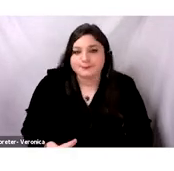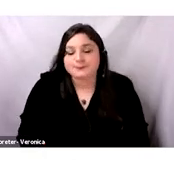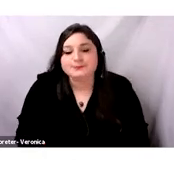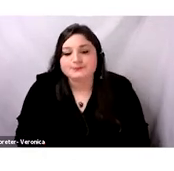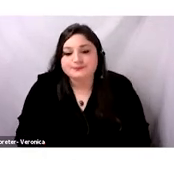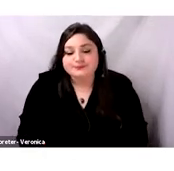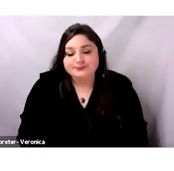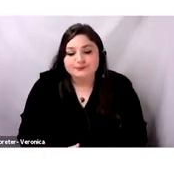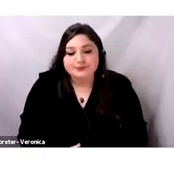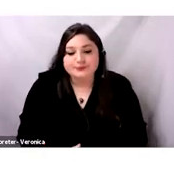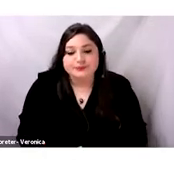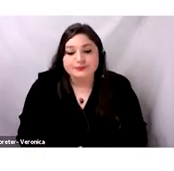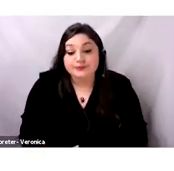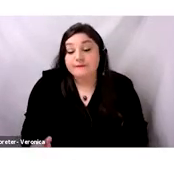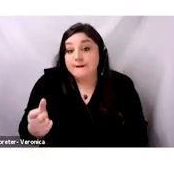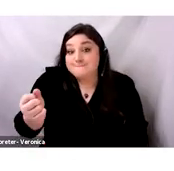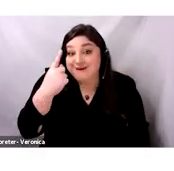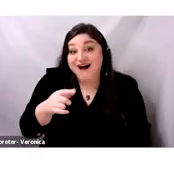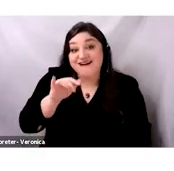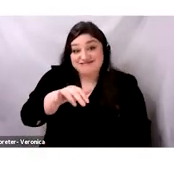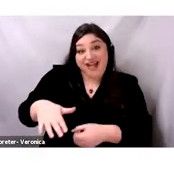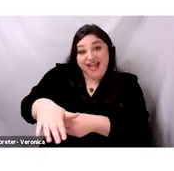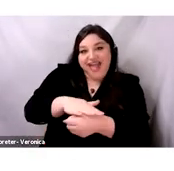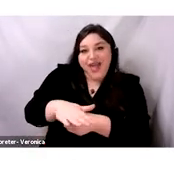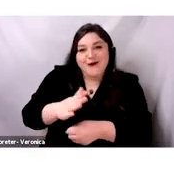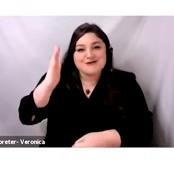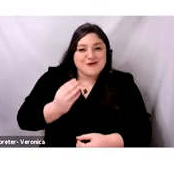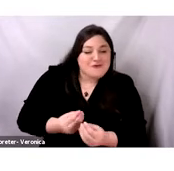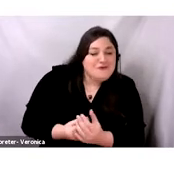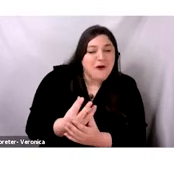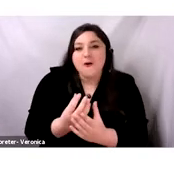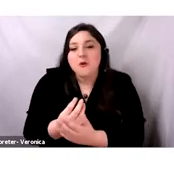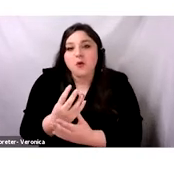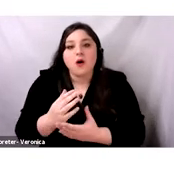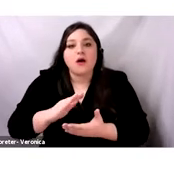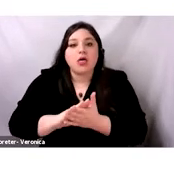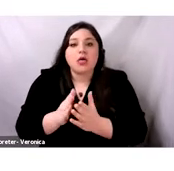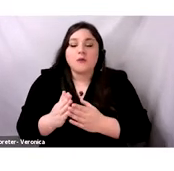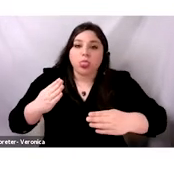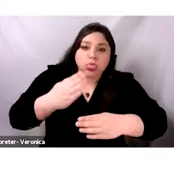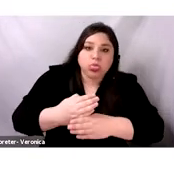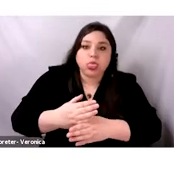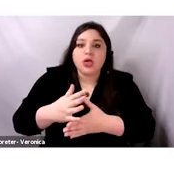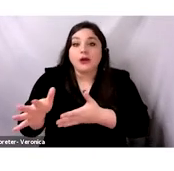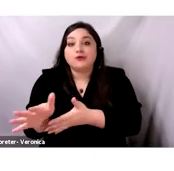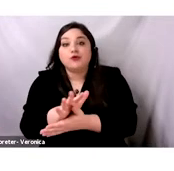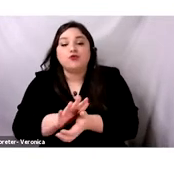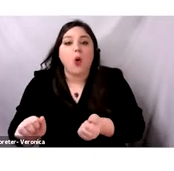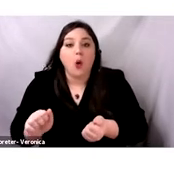agriculture was disrupted, dislodged, and destroyed in some areas by Western European colonialism.